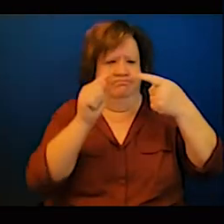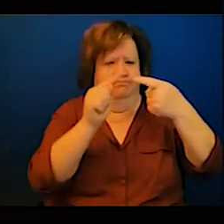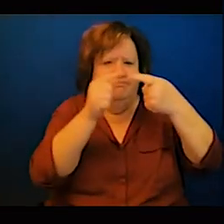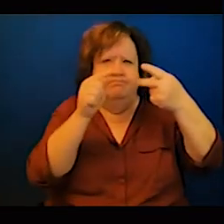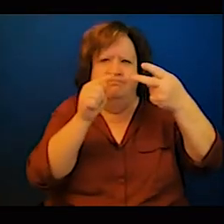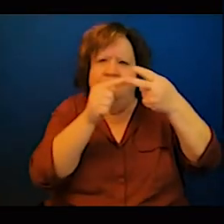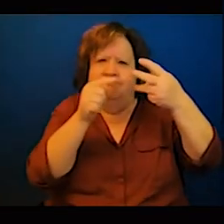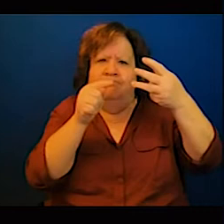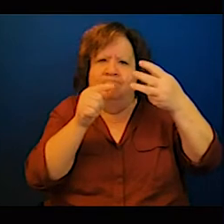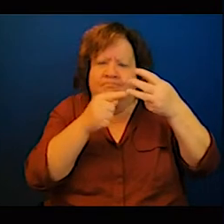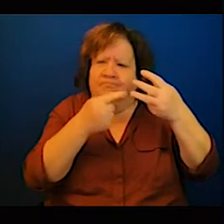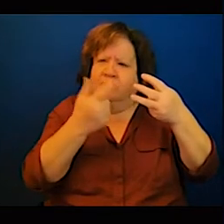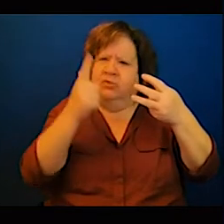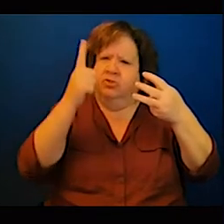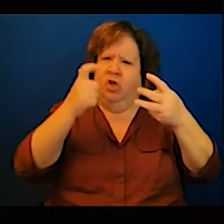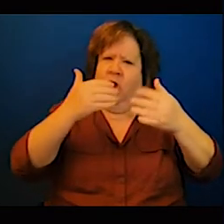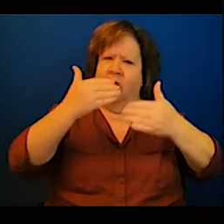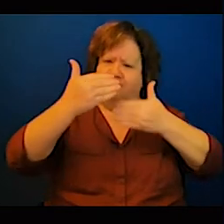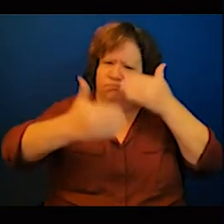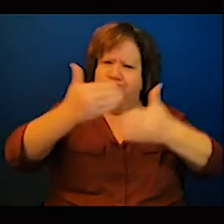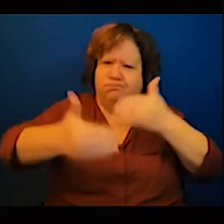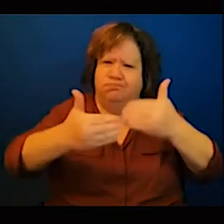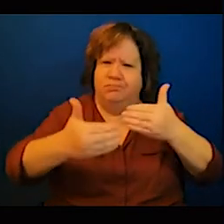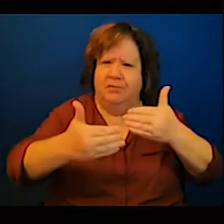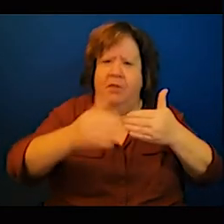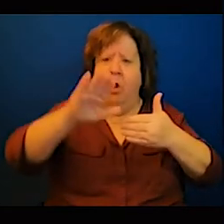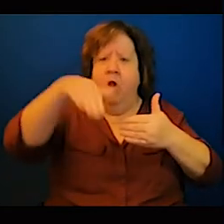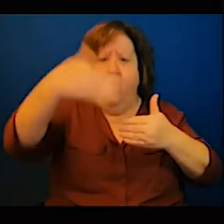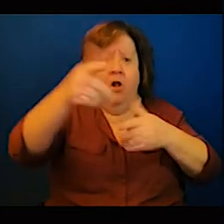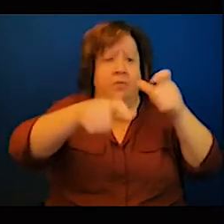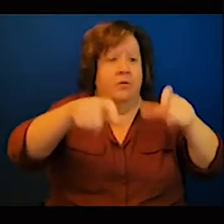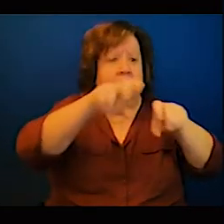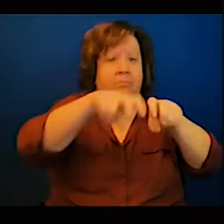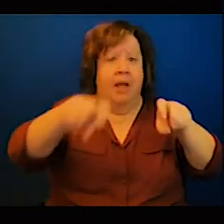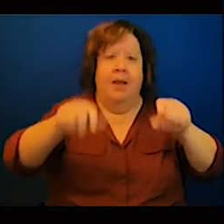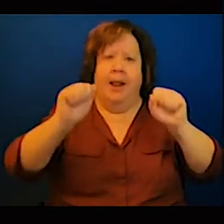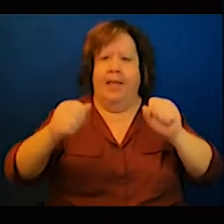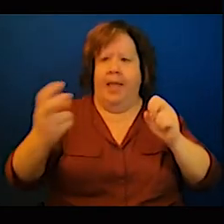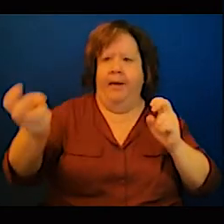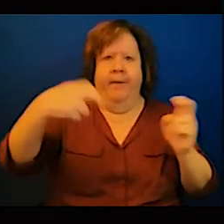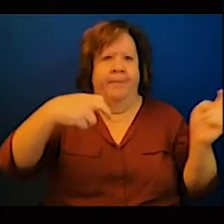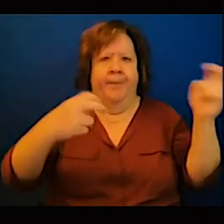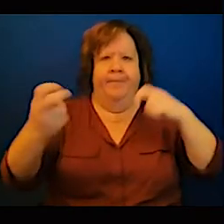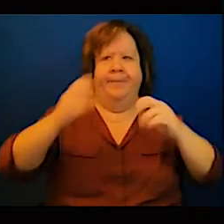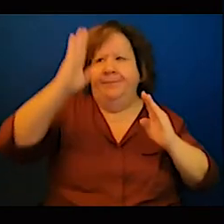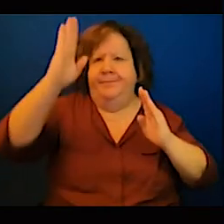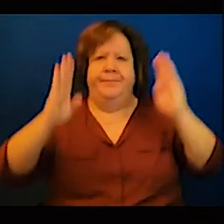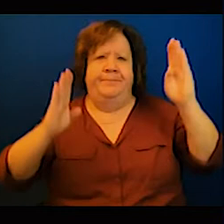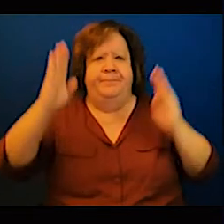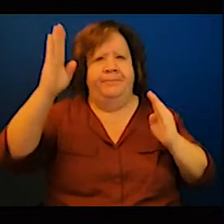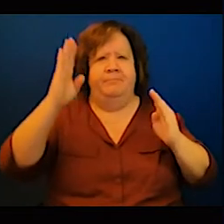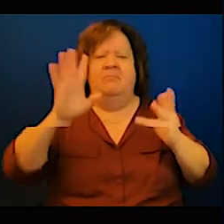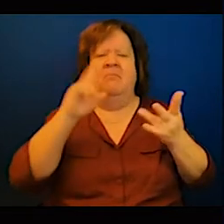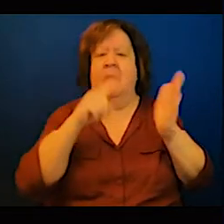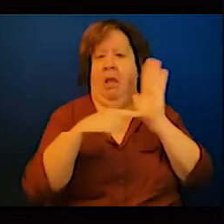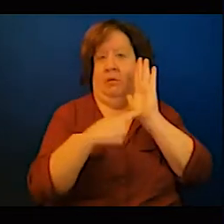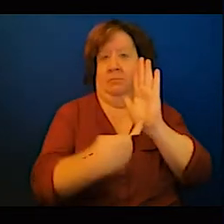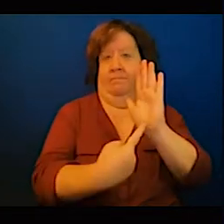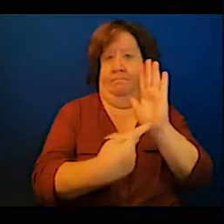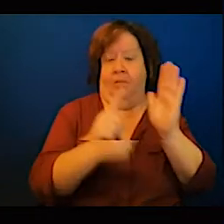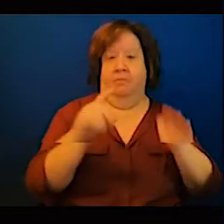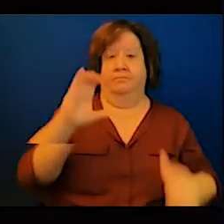works on helping countries develop energy policies and